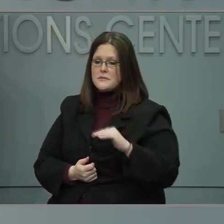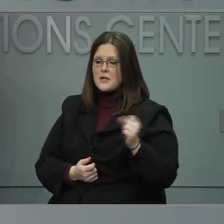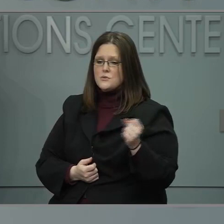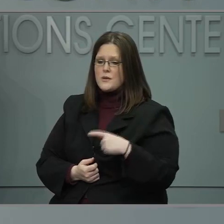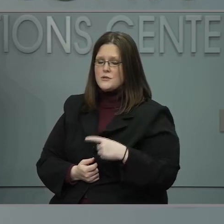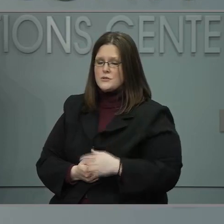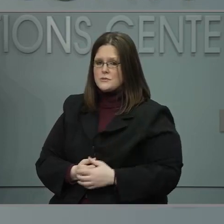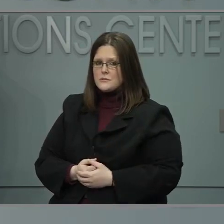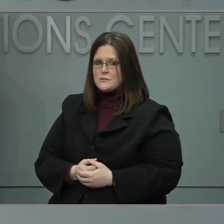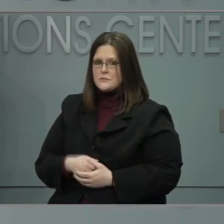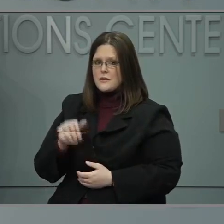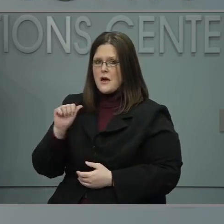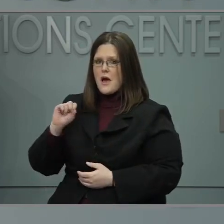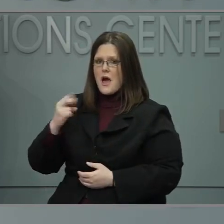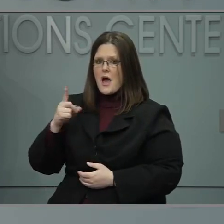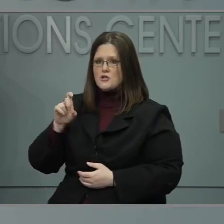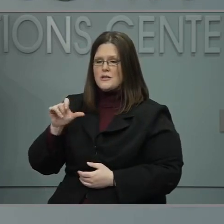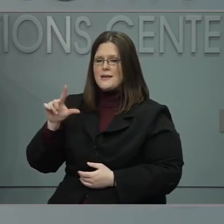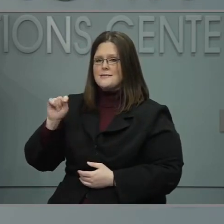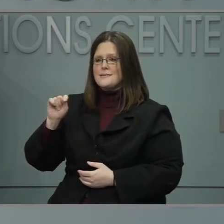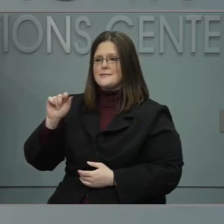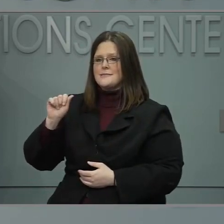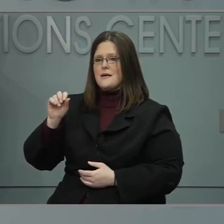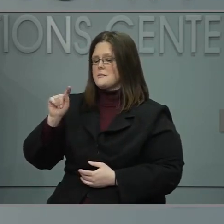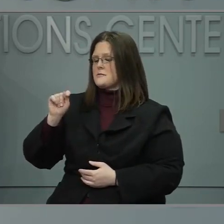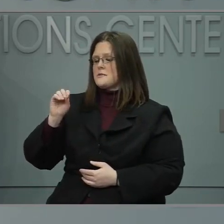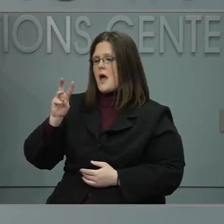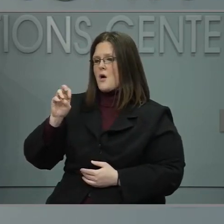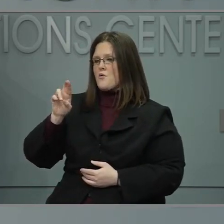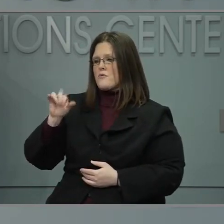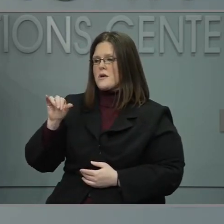Our next question is from Ashley Talley with WRAL.